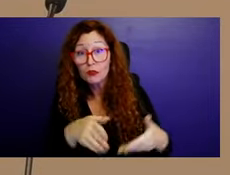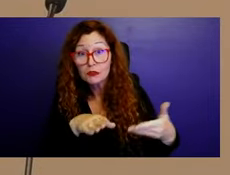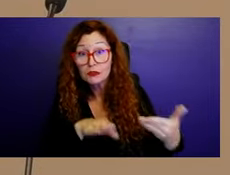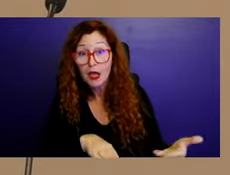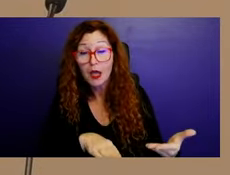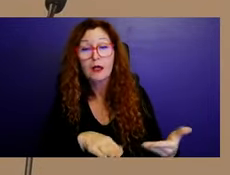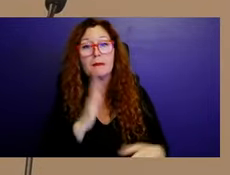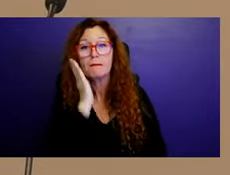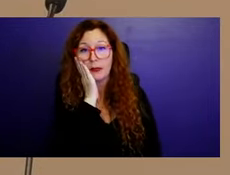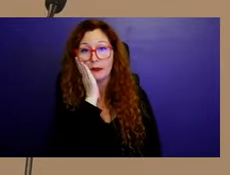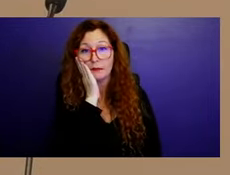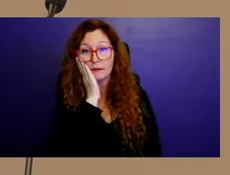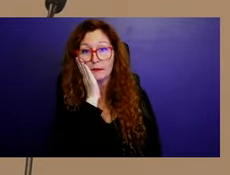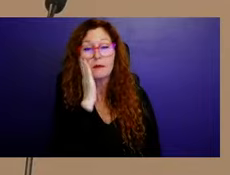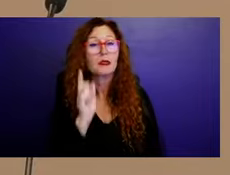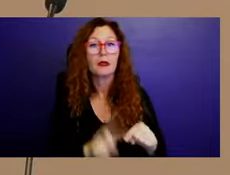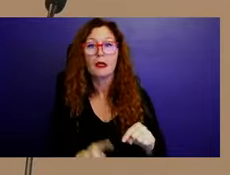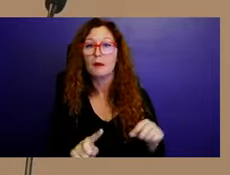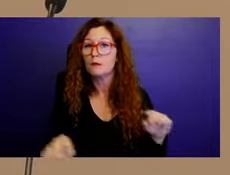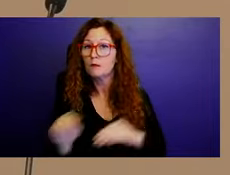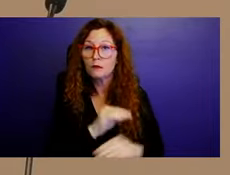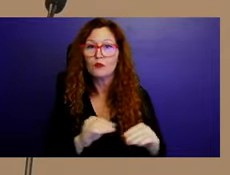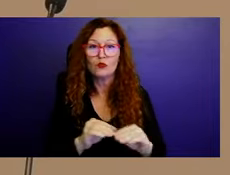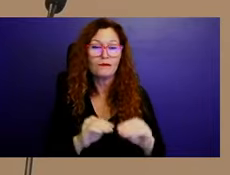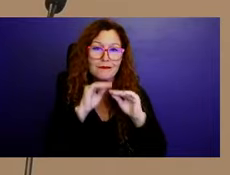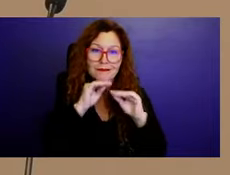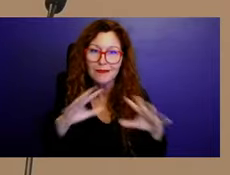to move her legs and her right arm.